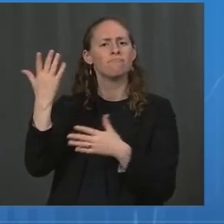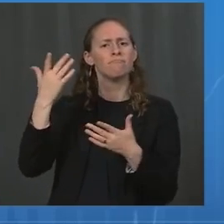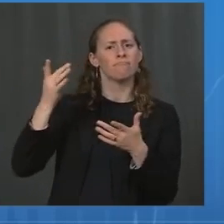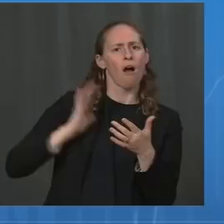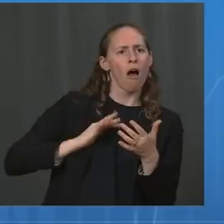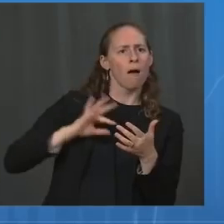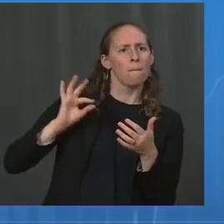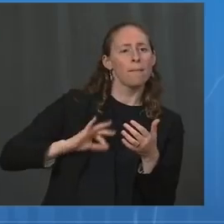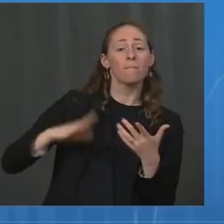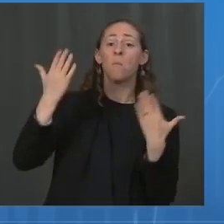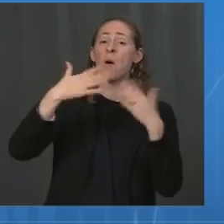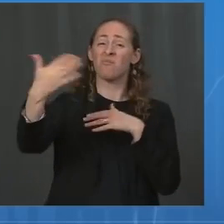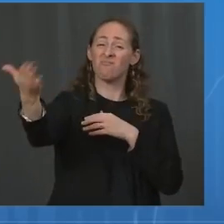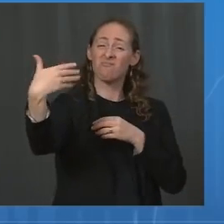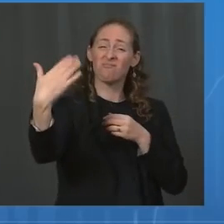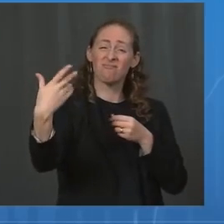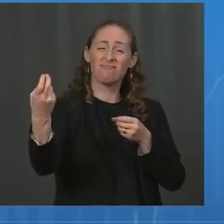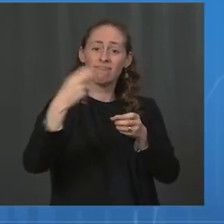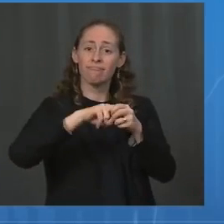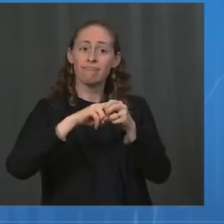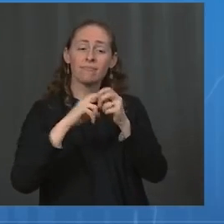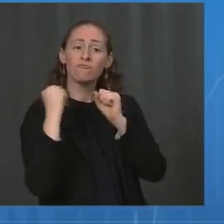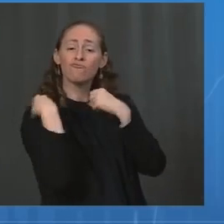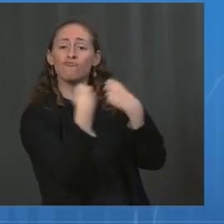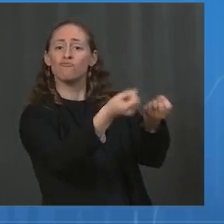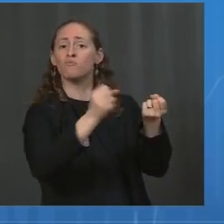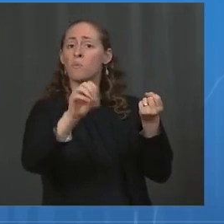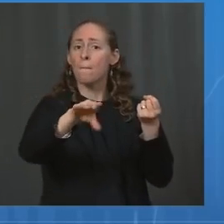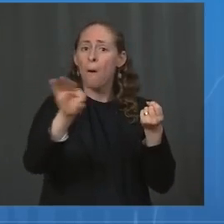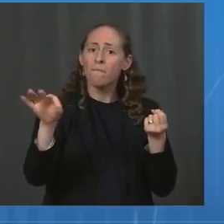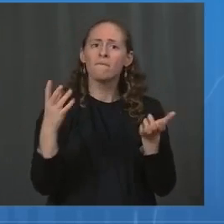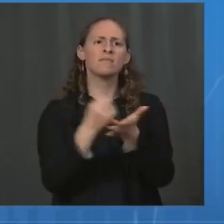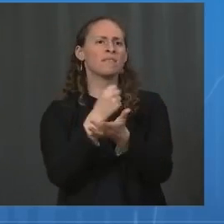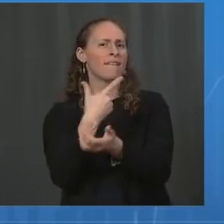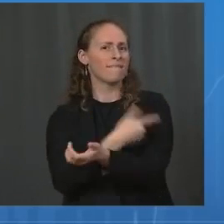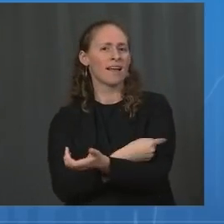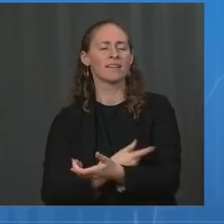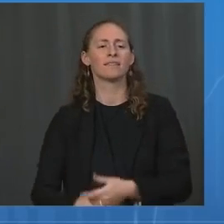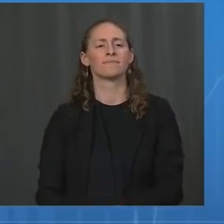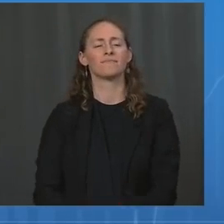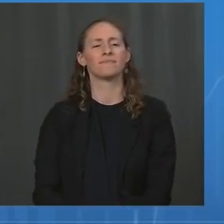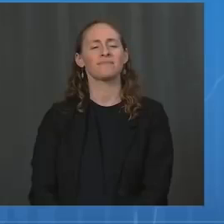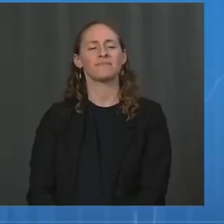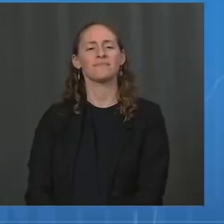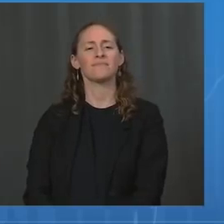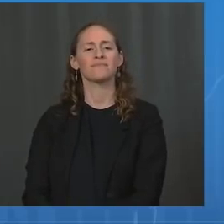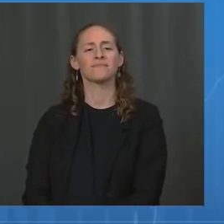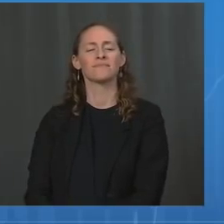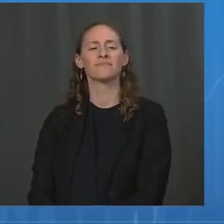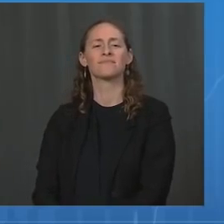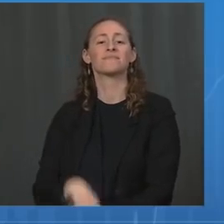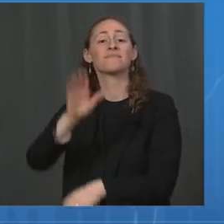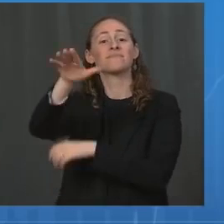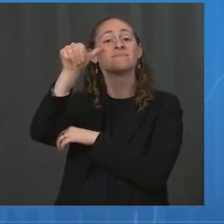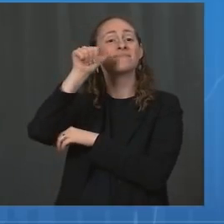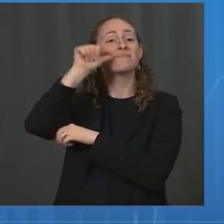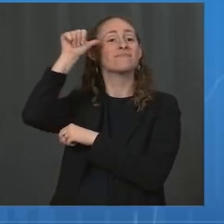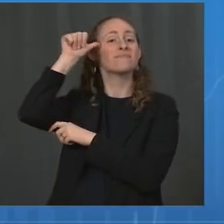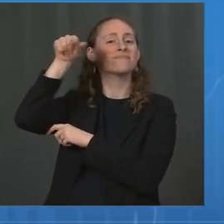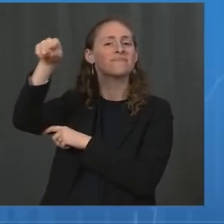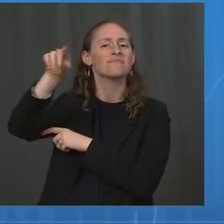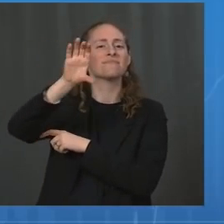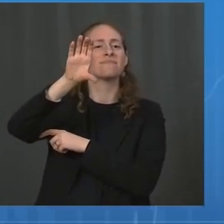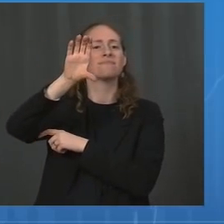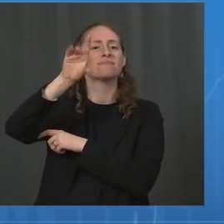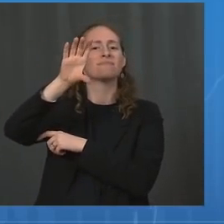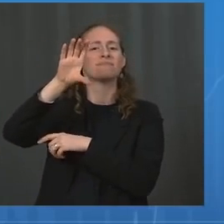holiday weekend. Just yesterday, CDC's Advisory Committee on Immunization Practices reviewed the recent FDA decision to